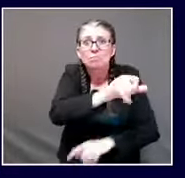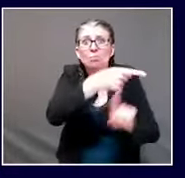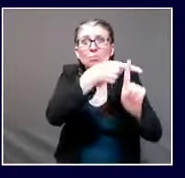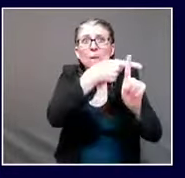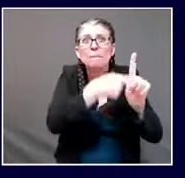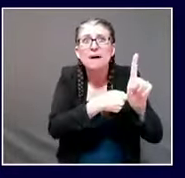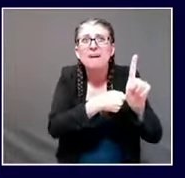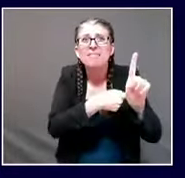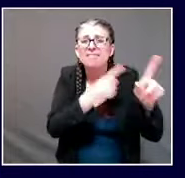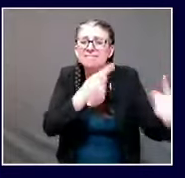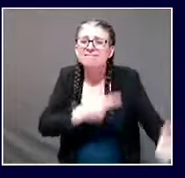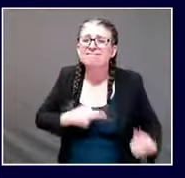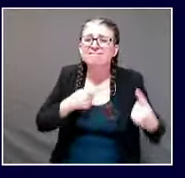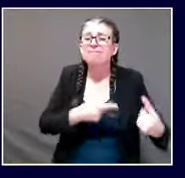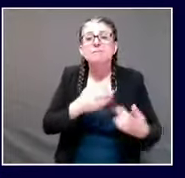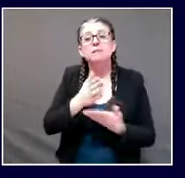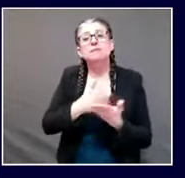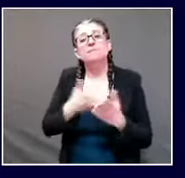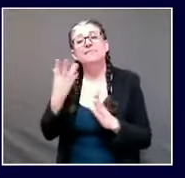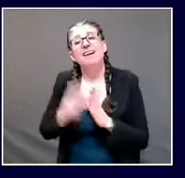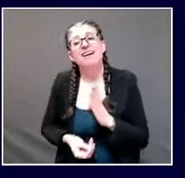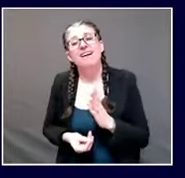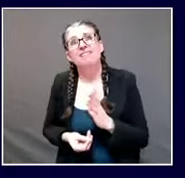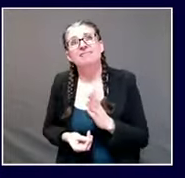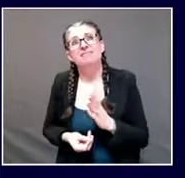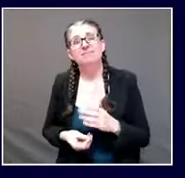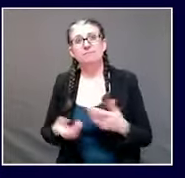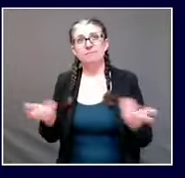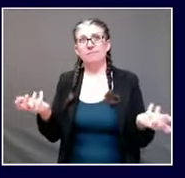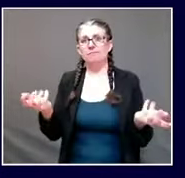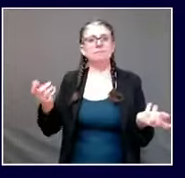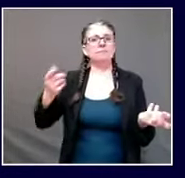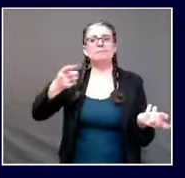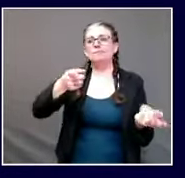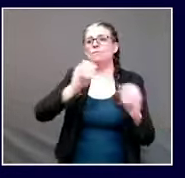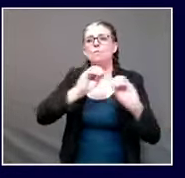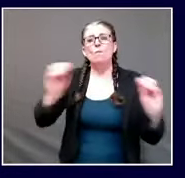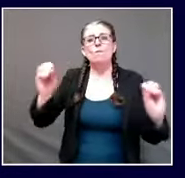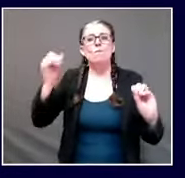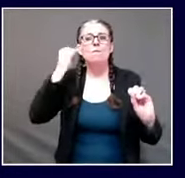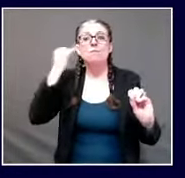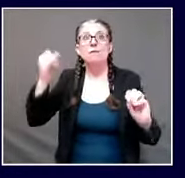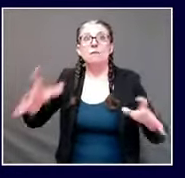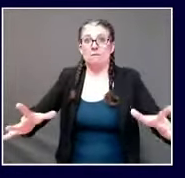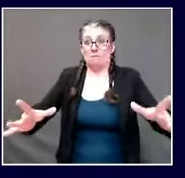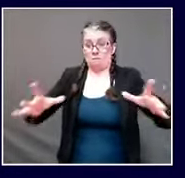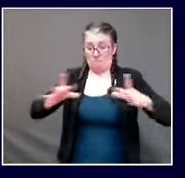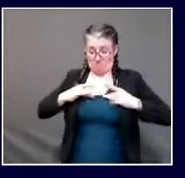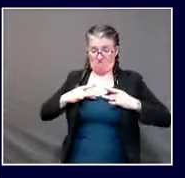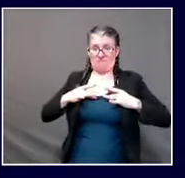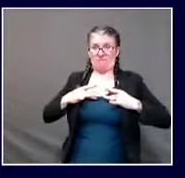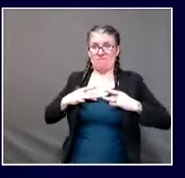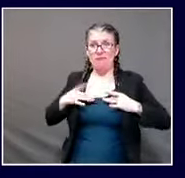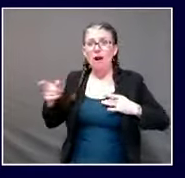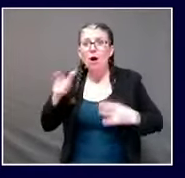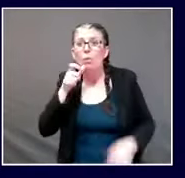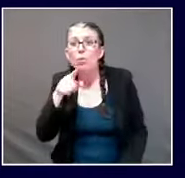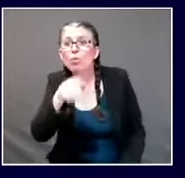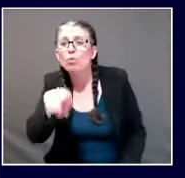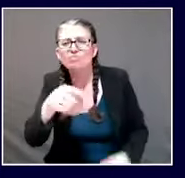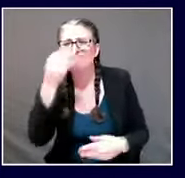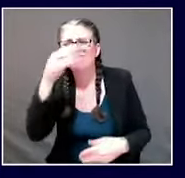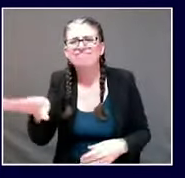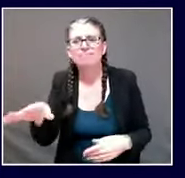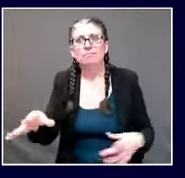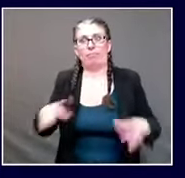end quote. Scary. Scary enough that everyone in this state and everyone in this nation should pay attention, listen